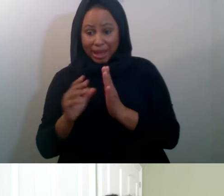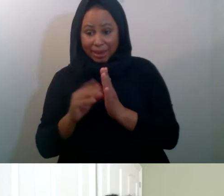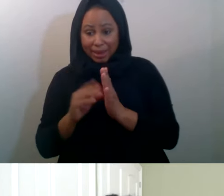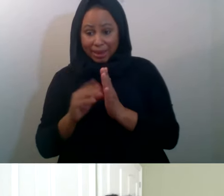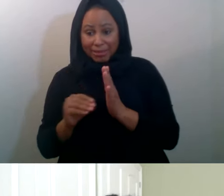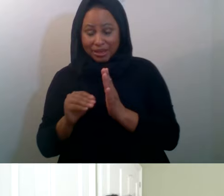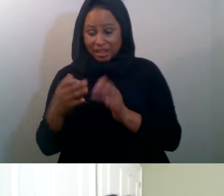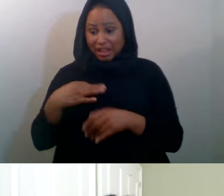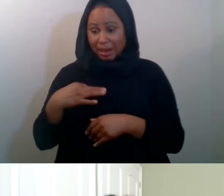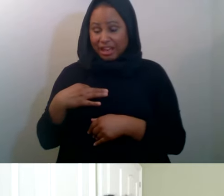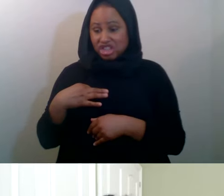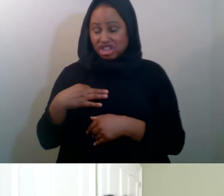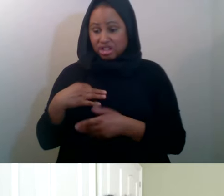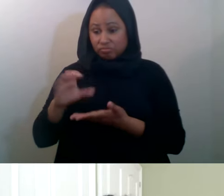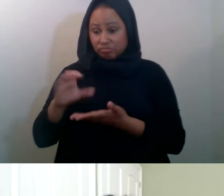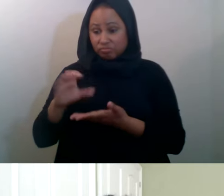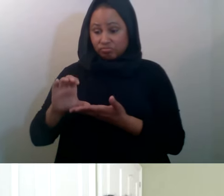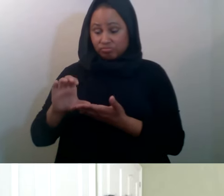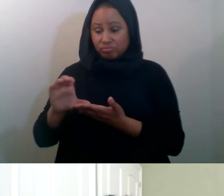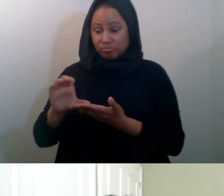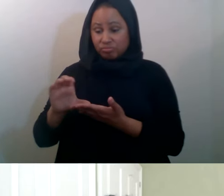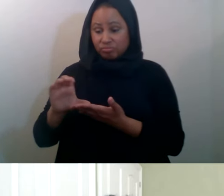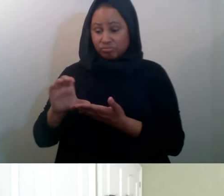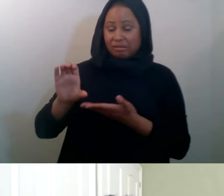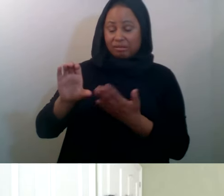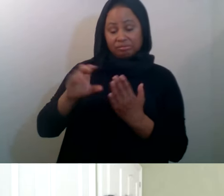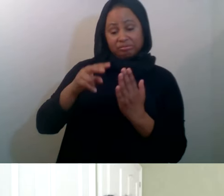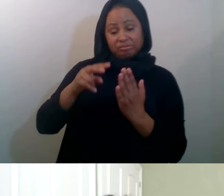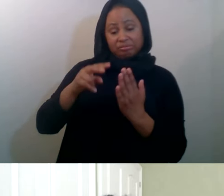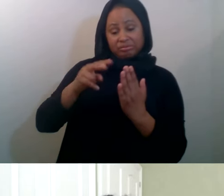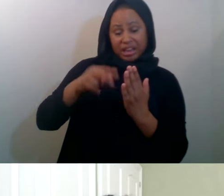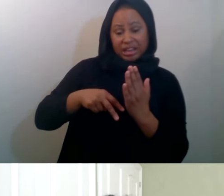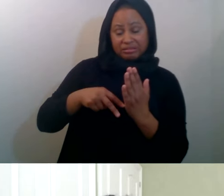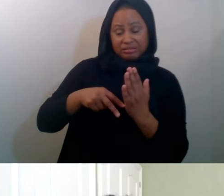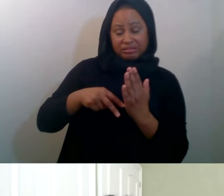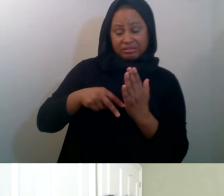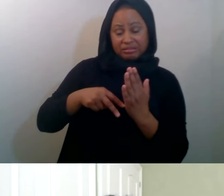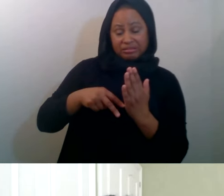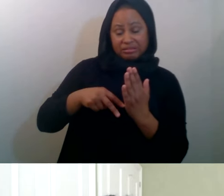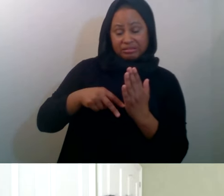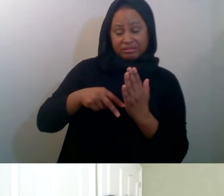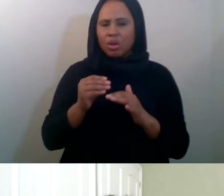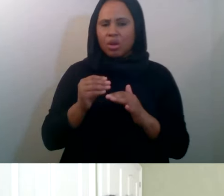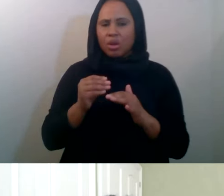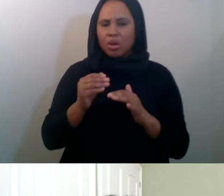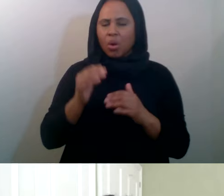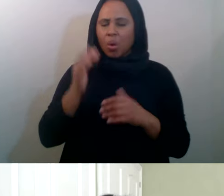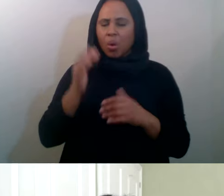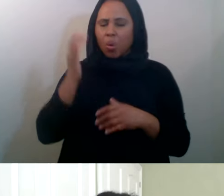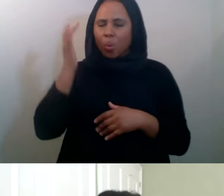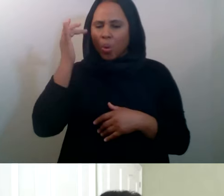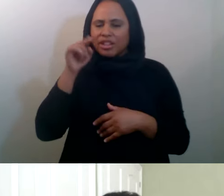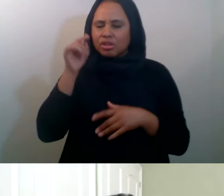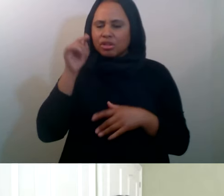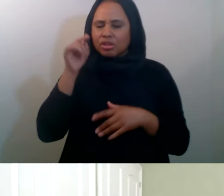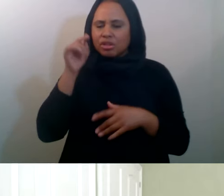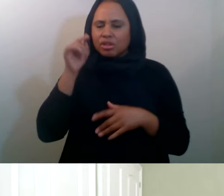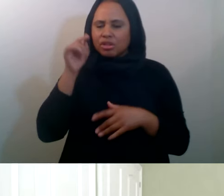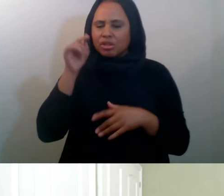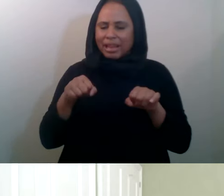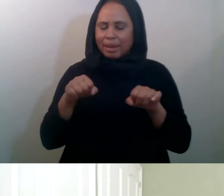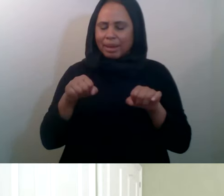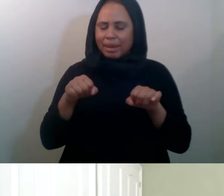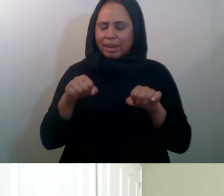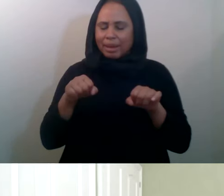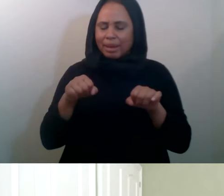is quite extensive. Um, and then what was the thought process behind saying, you know what, we want to take on this collective responsibility versus giving it to maybe a